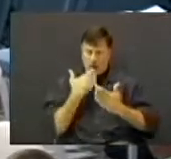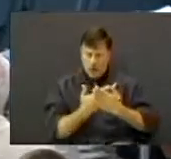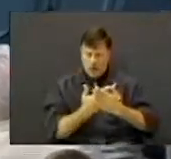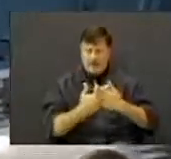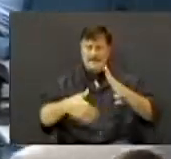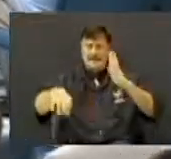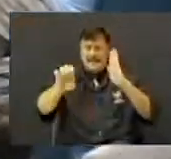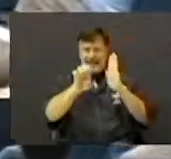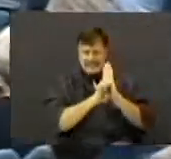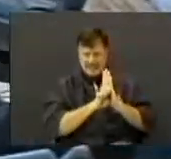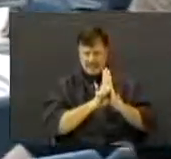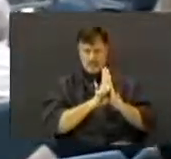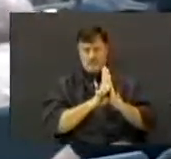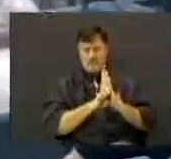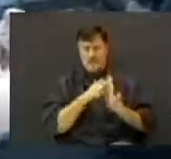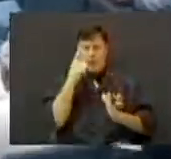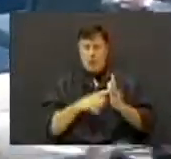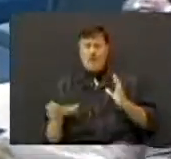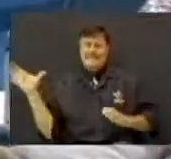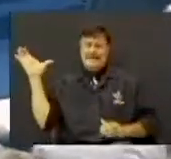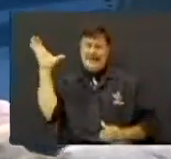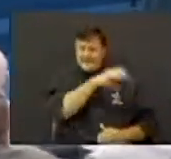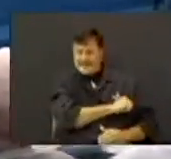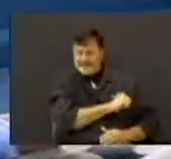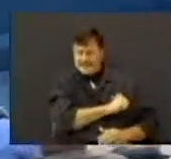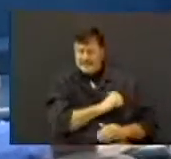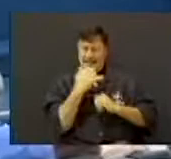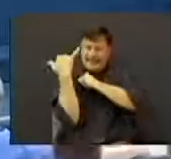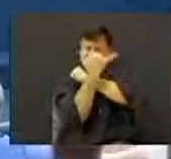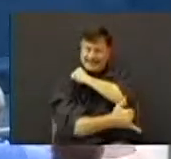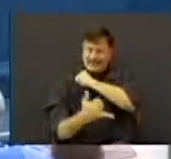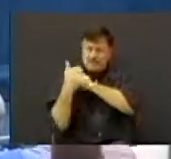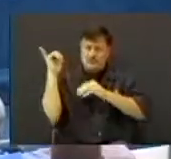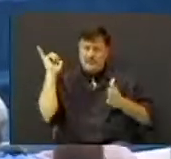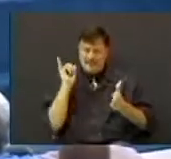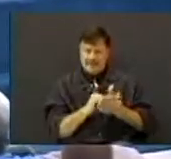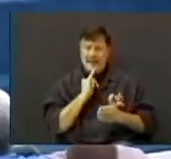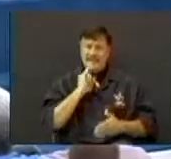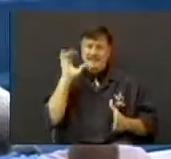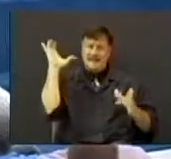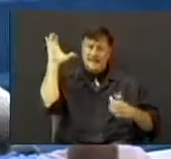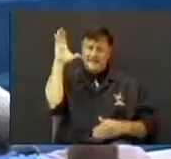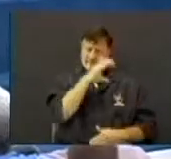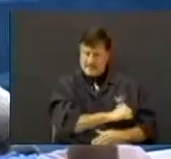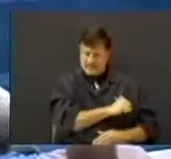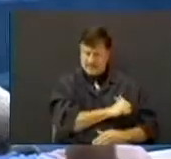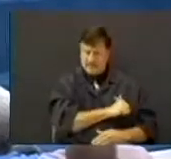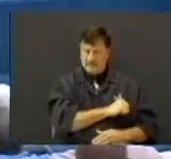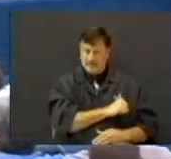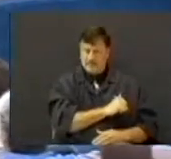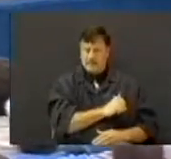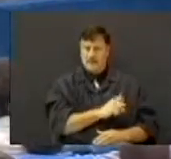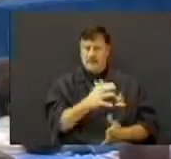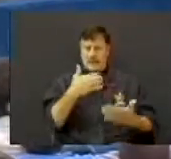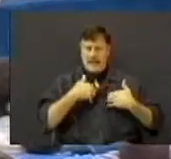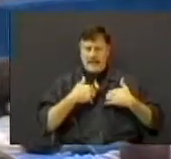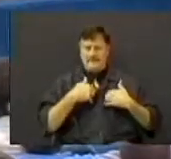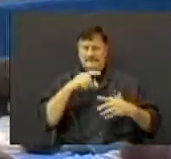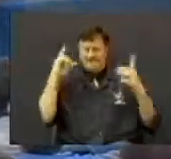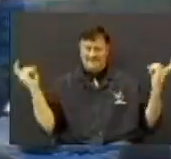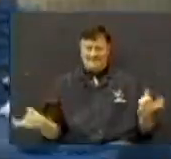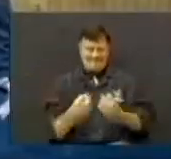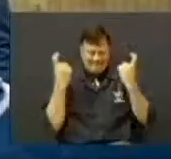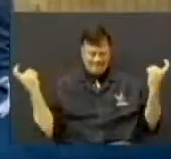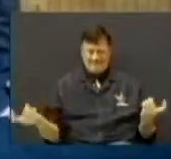Somebody say amen. You know what's missing on our country? That's missing in our country. Amen. Now, we have a bunch of heathen women out there,